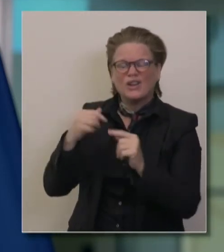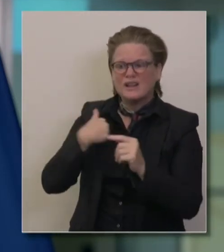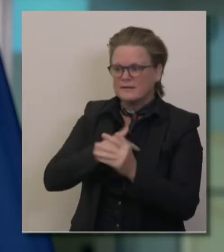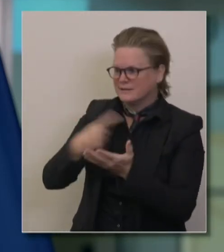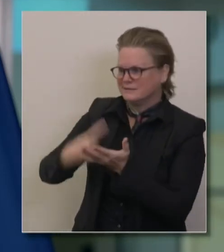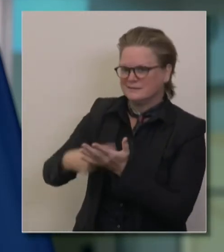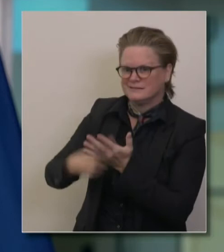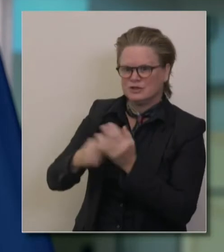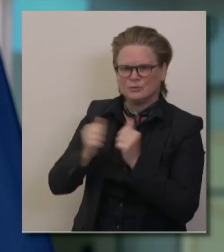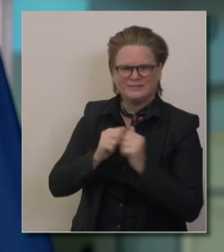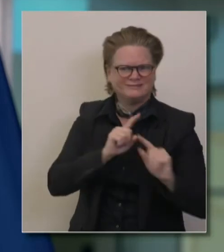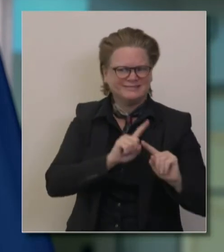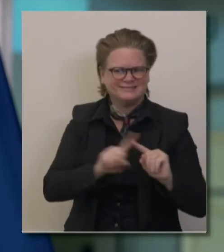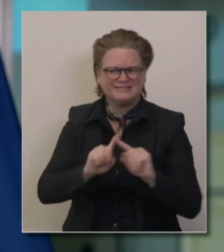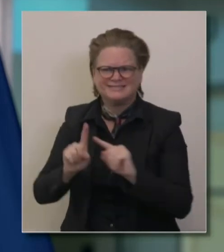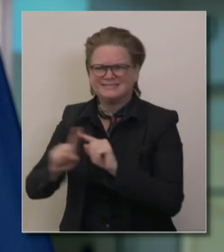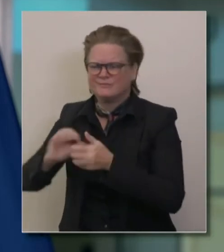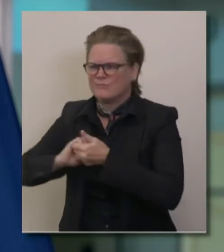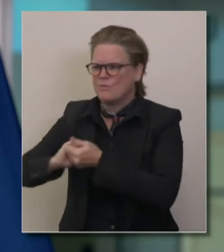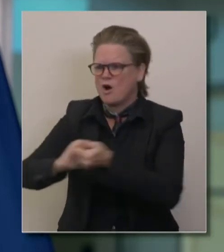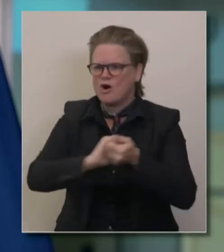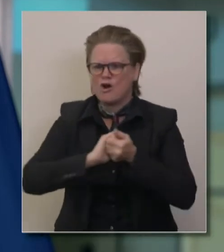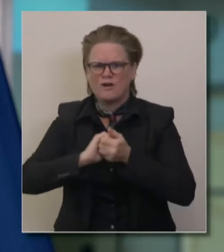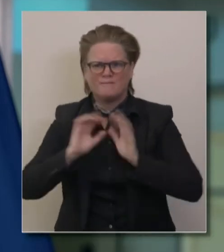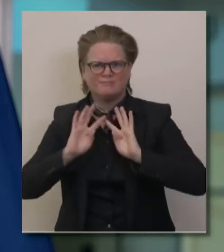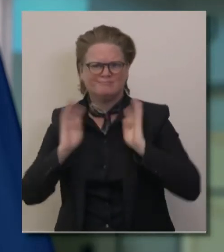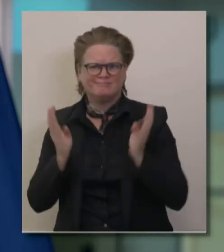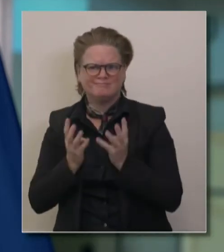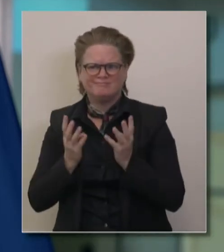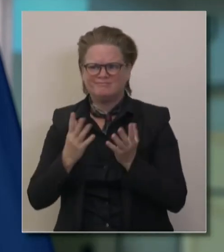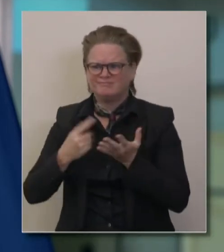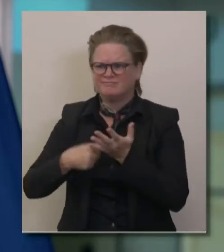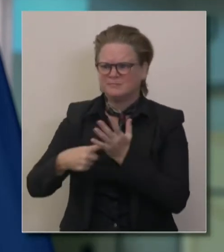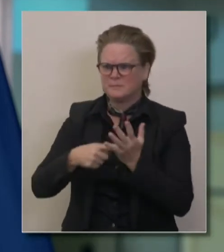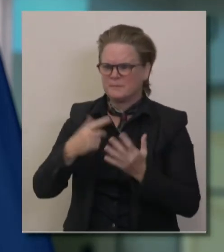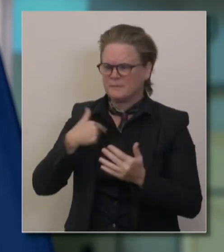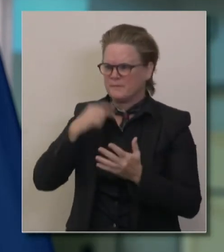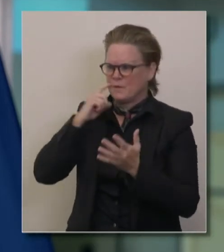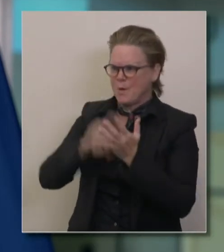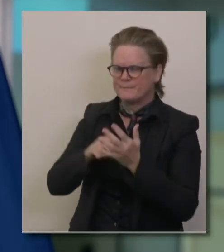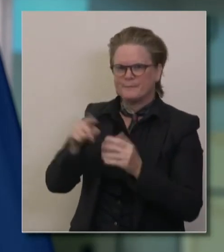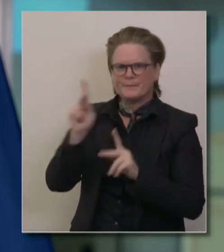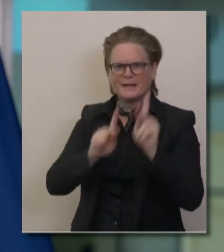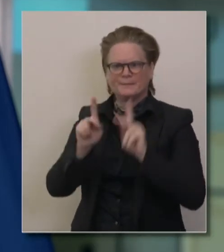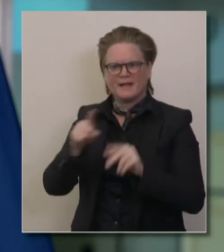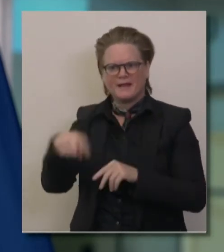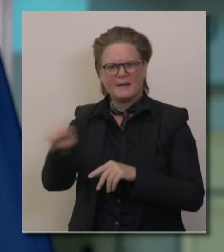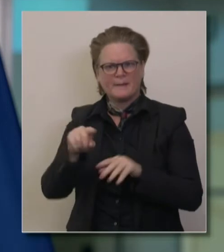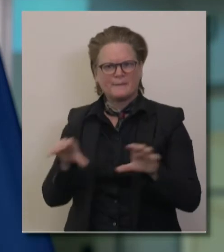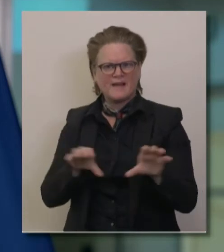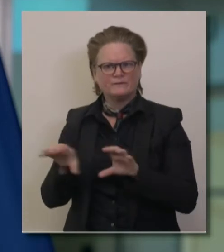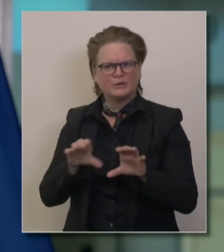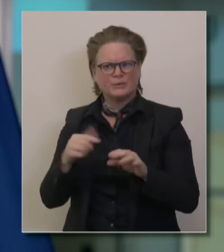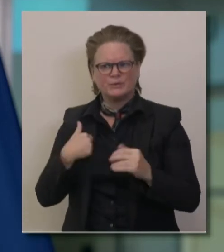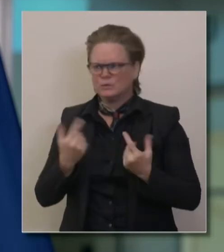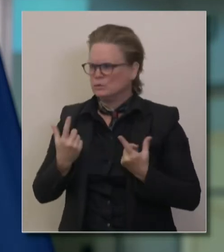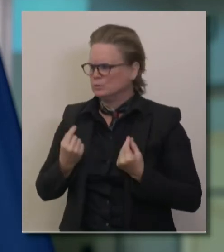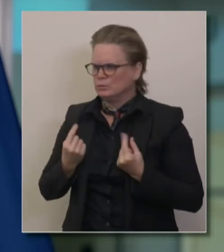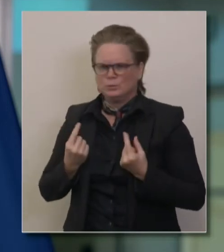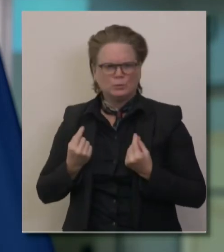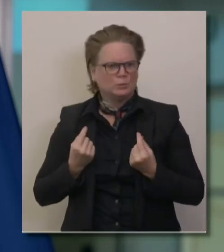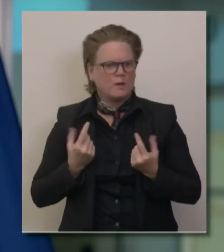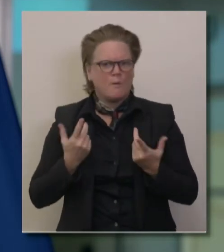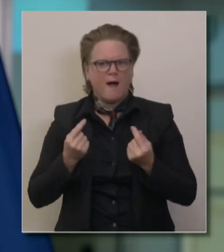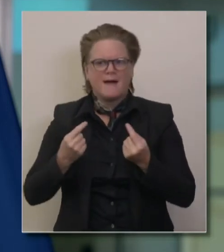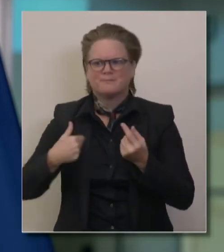actions to take, the timing of those actions, moving through in a stepwise way, adding various, uh, restrictions, and then